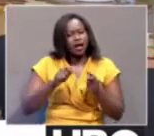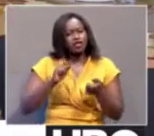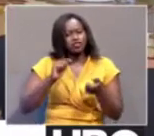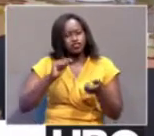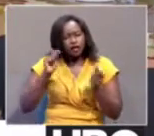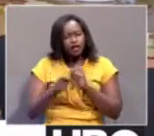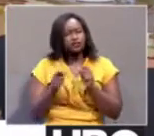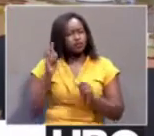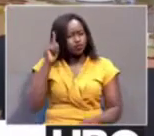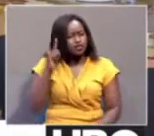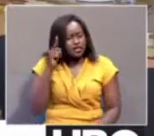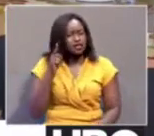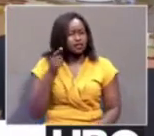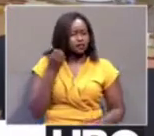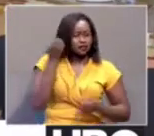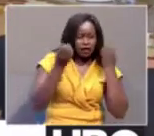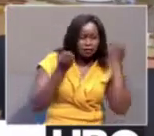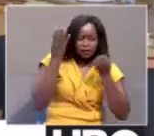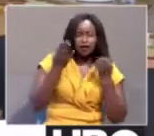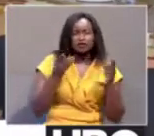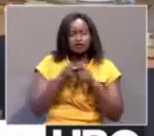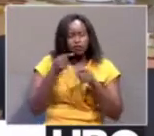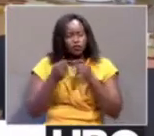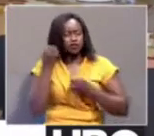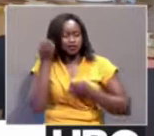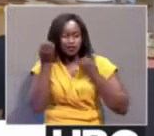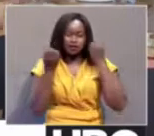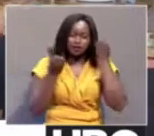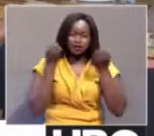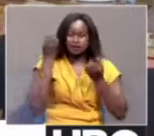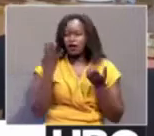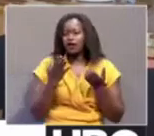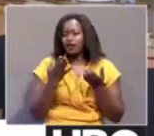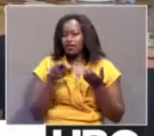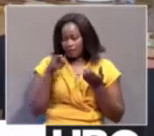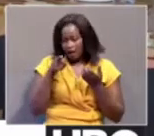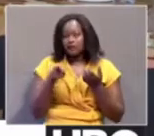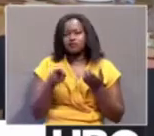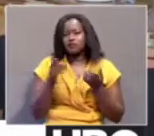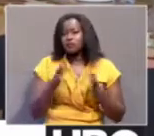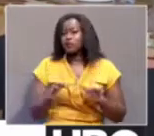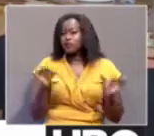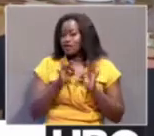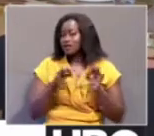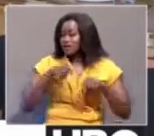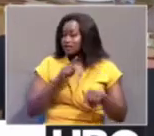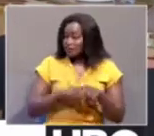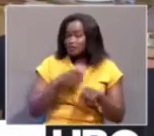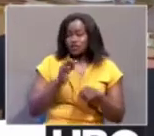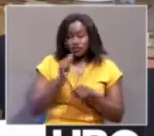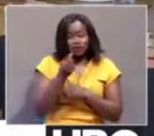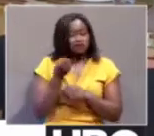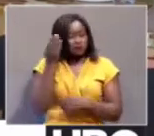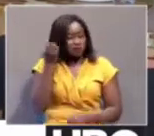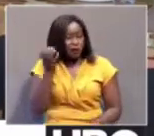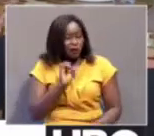people. They are creative. Innovation, innovation, innovation is the rule of the thumb. In the 21st century, if you're not innovative,